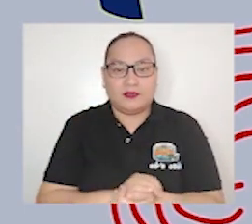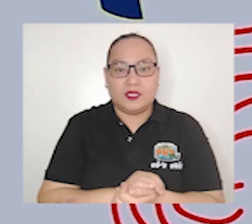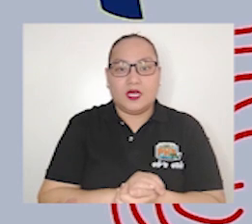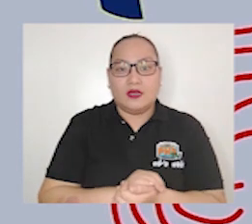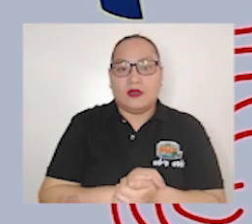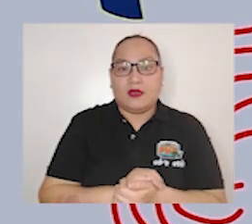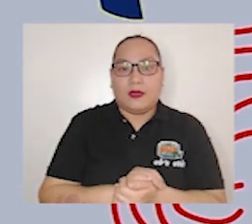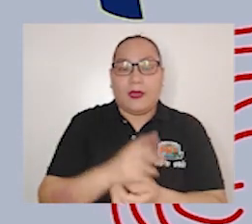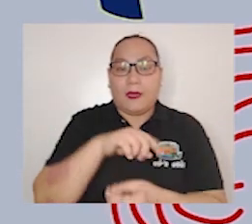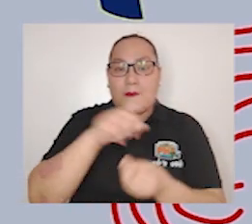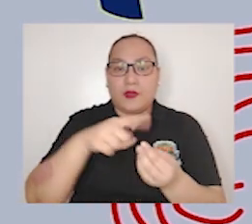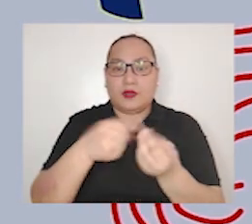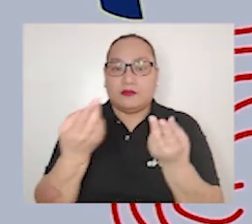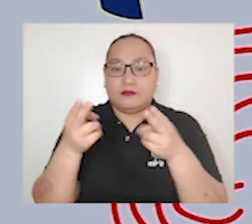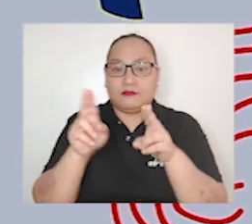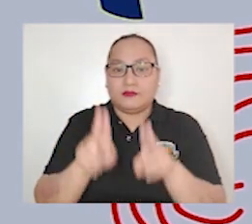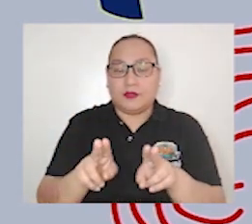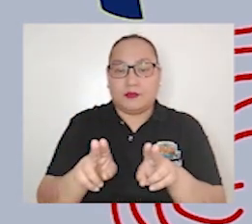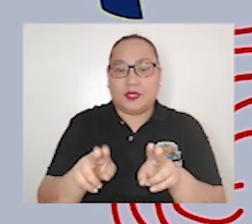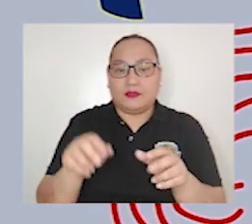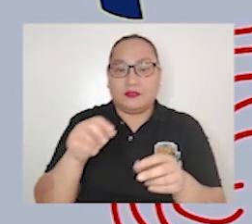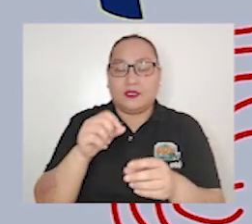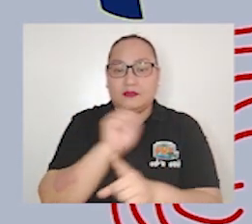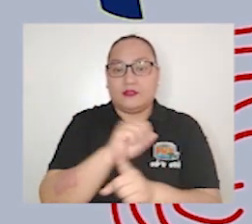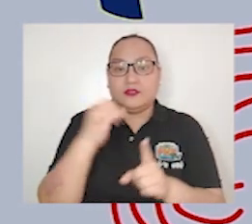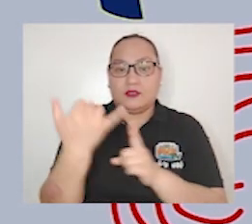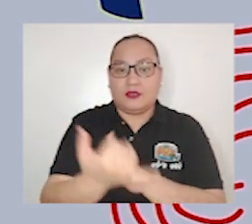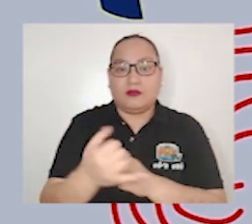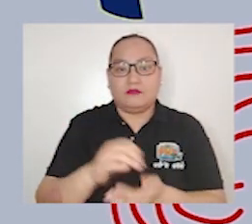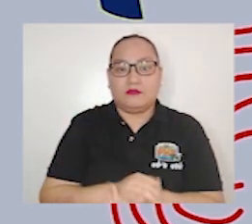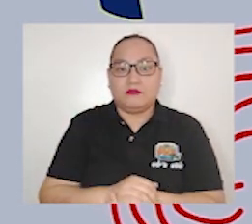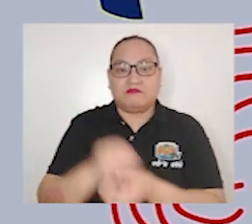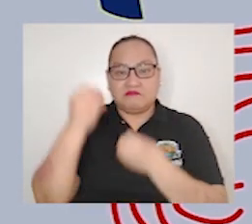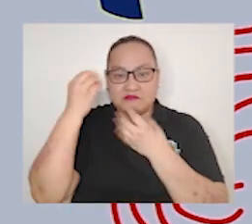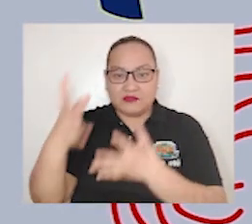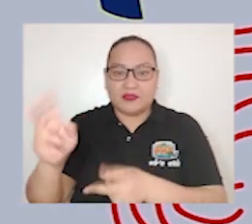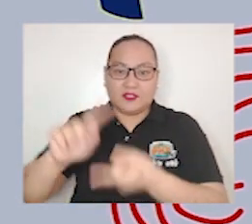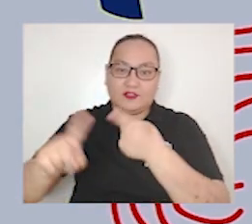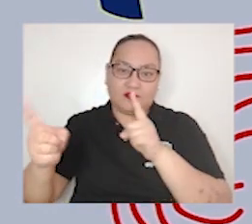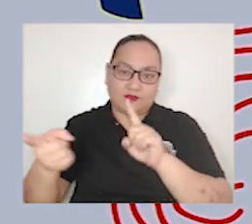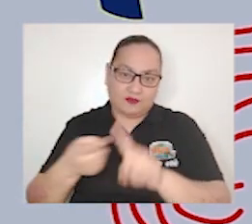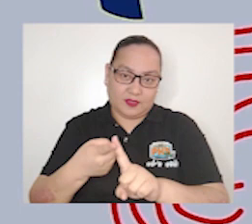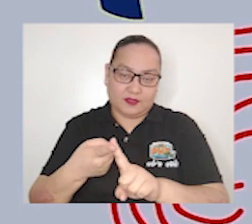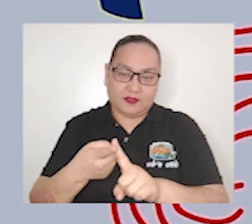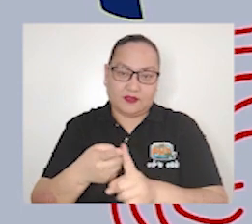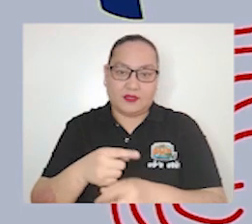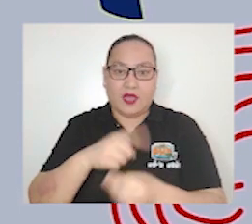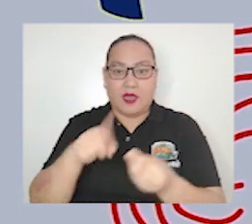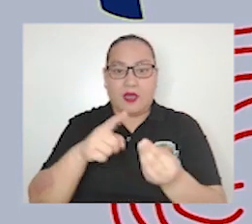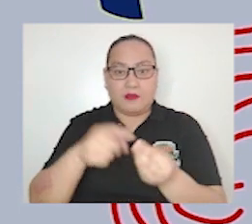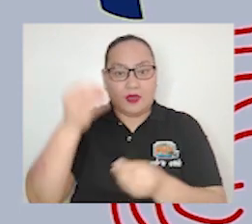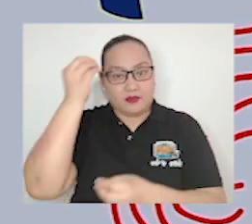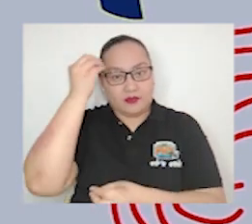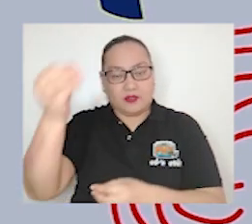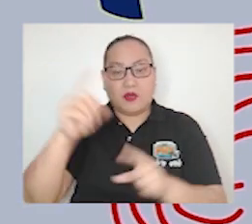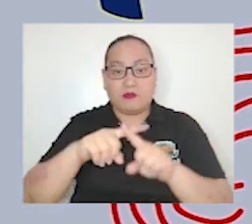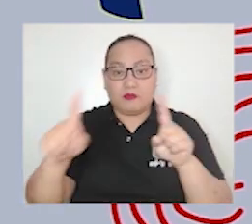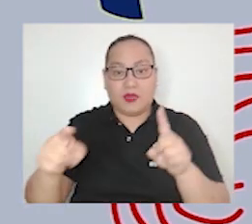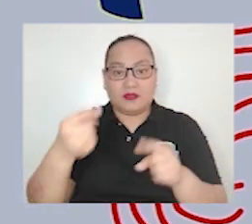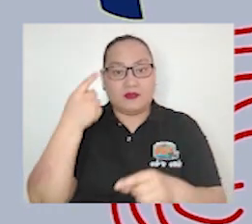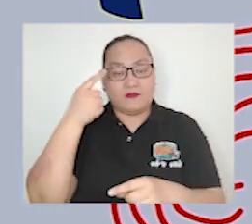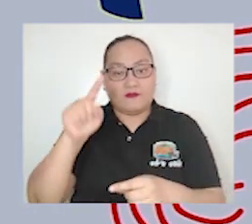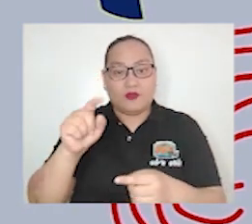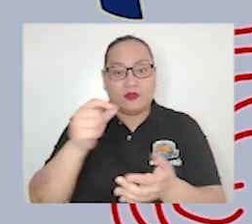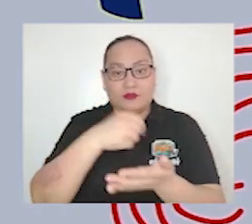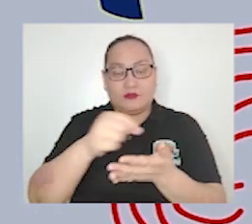The most they can do is to tell their friends and colleagues about their opinion For journalists